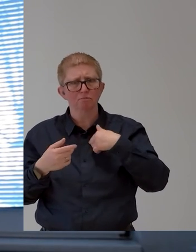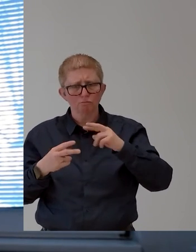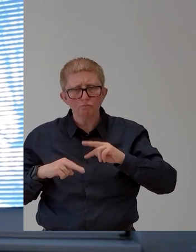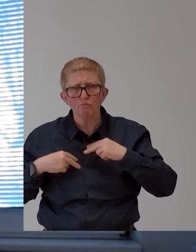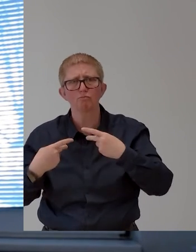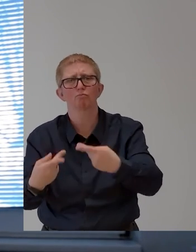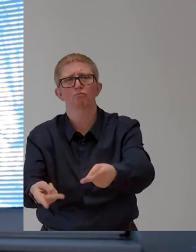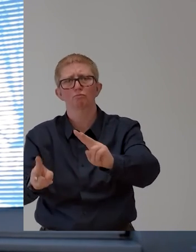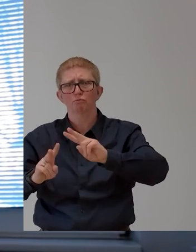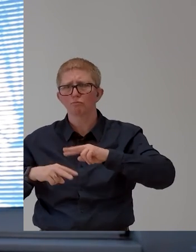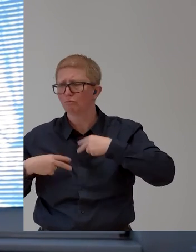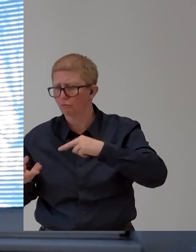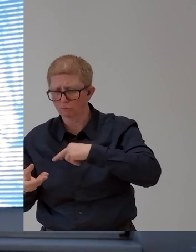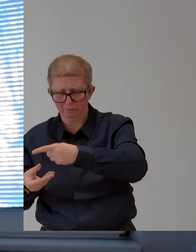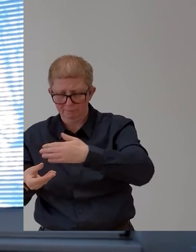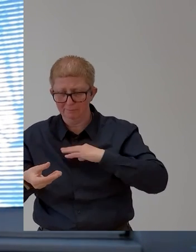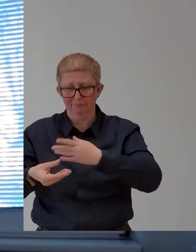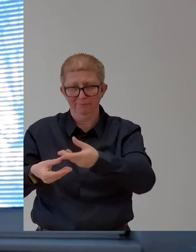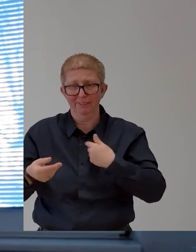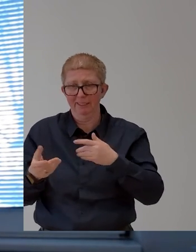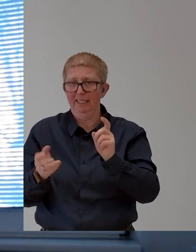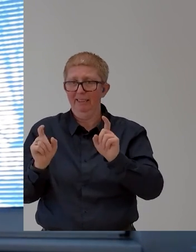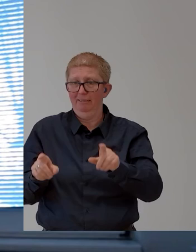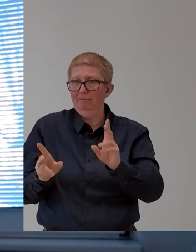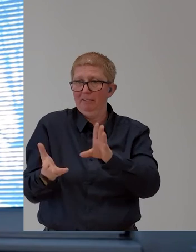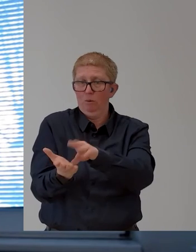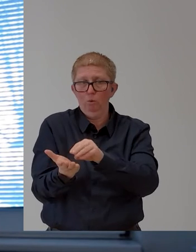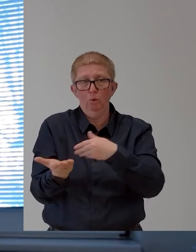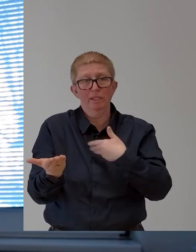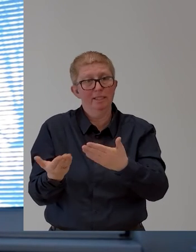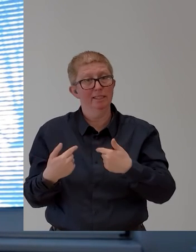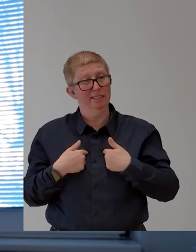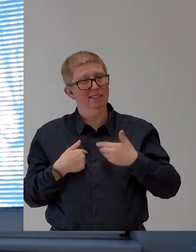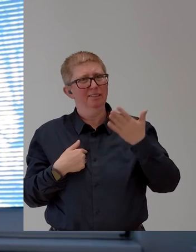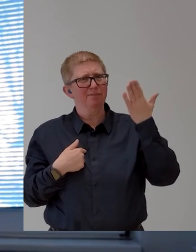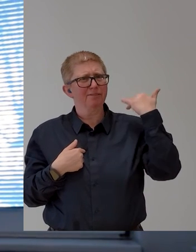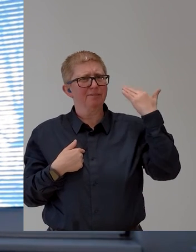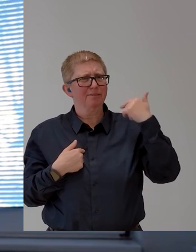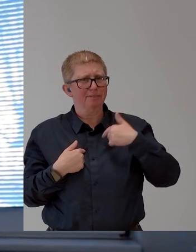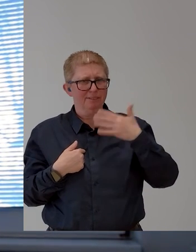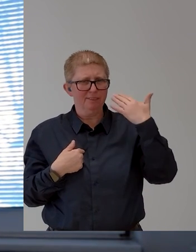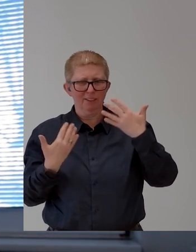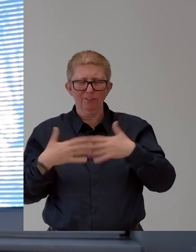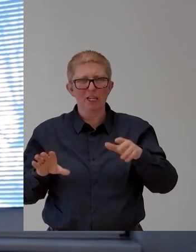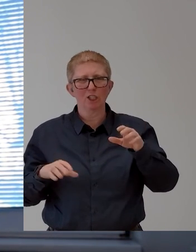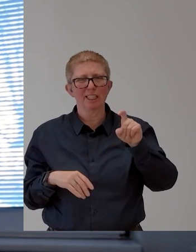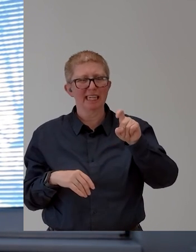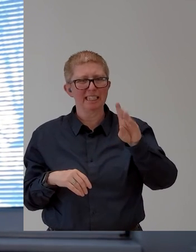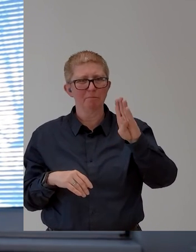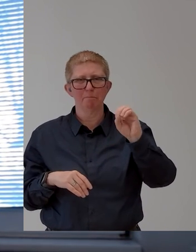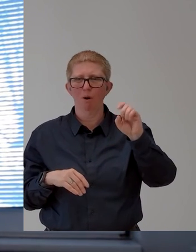being able to play with the Xbox due to the controller here and being able to play tennis.